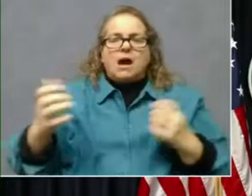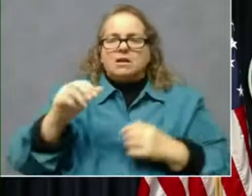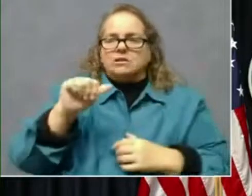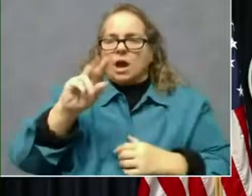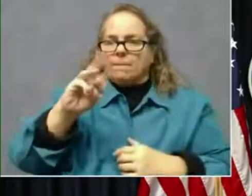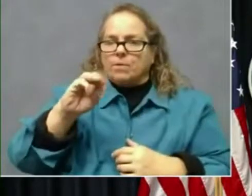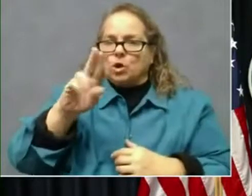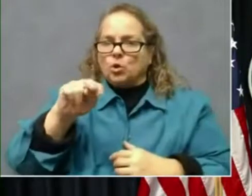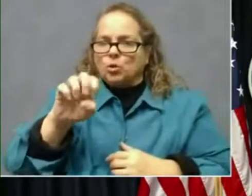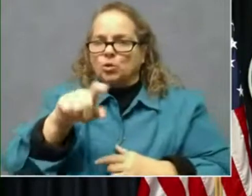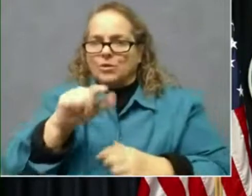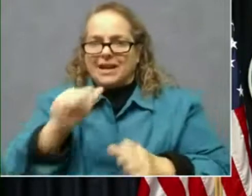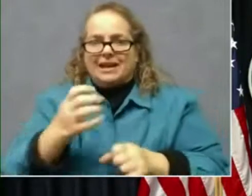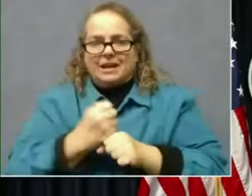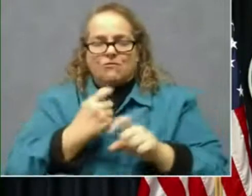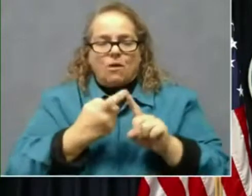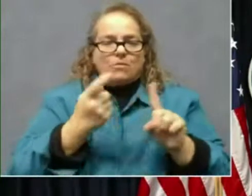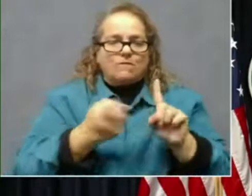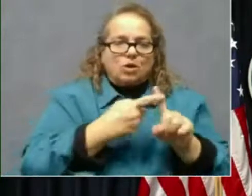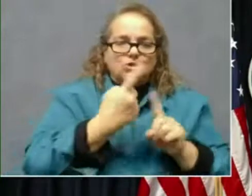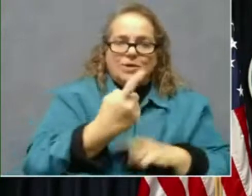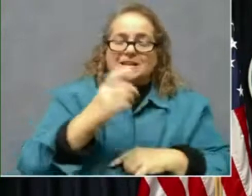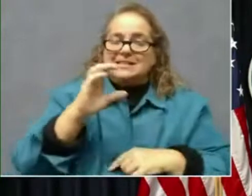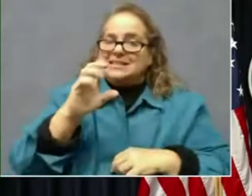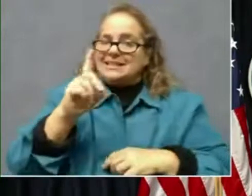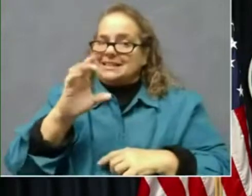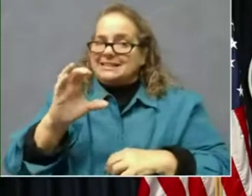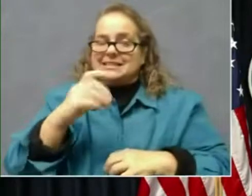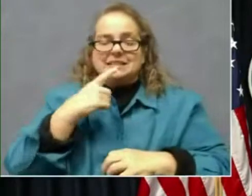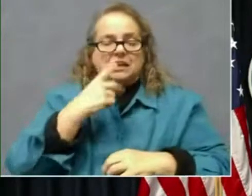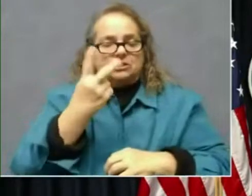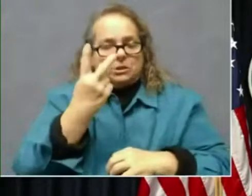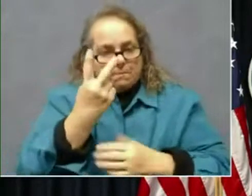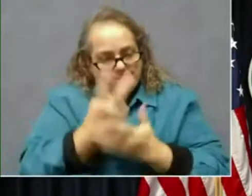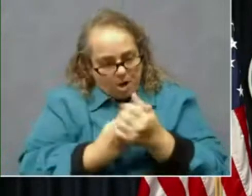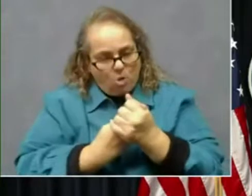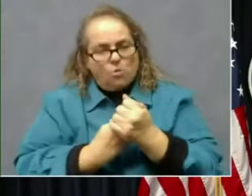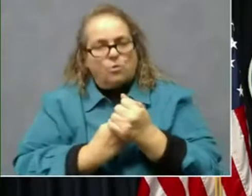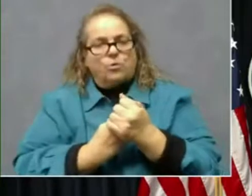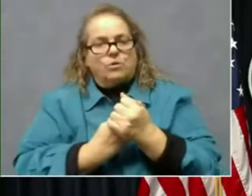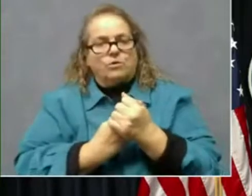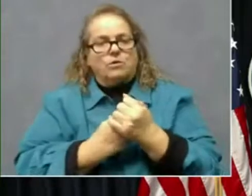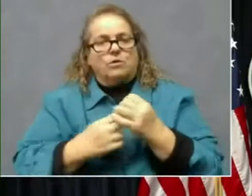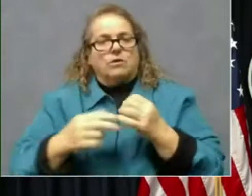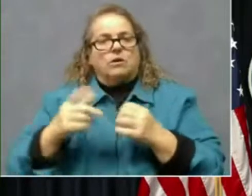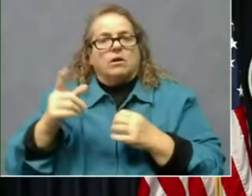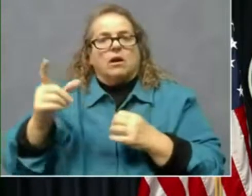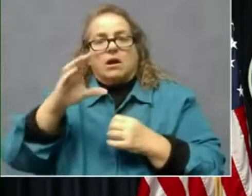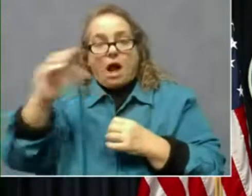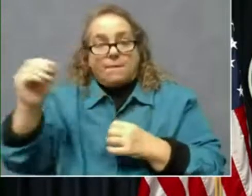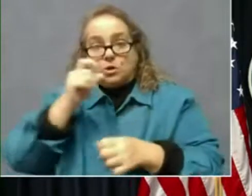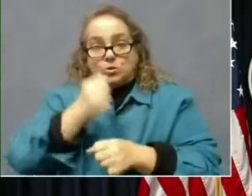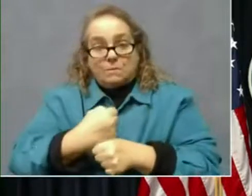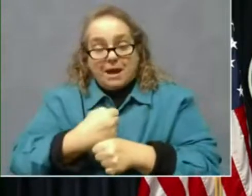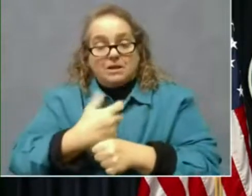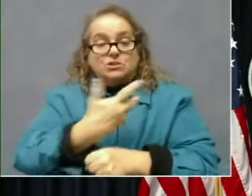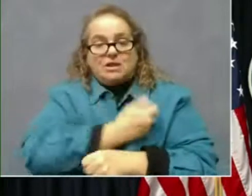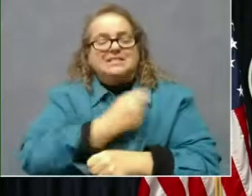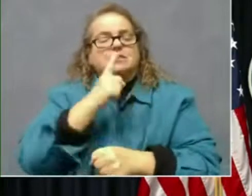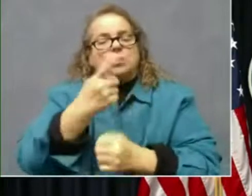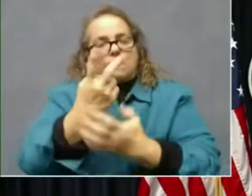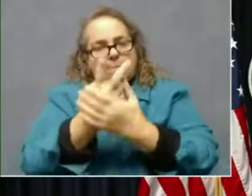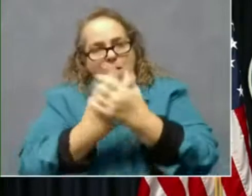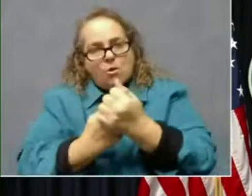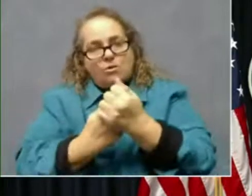first one. Uh, the CDC tells us to take them both. The manufacturer tells us to take them both. Uh, and we all know what happens when you